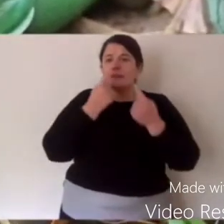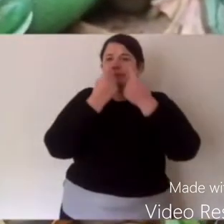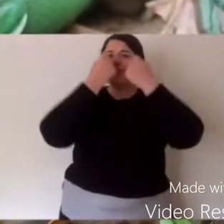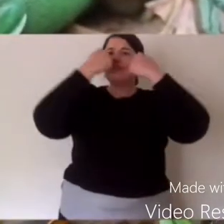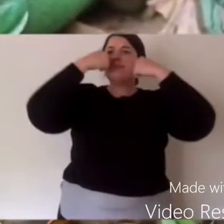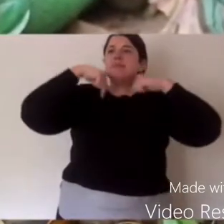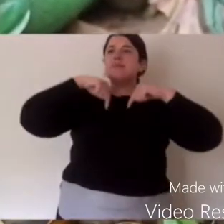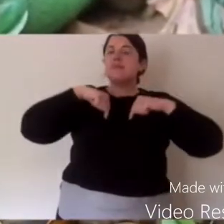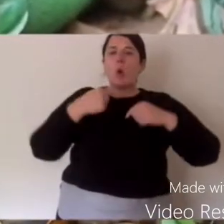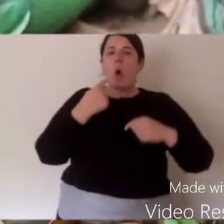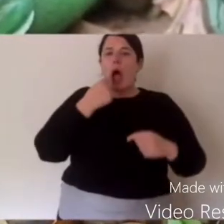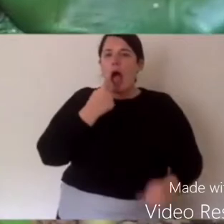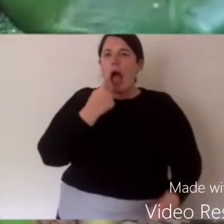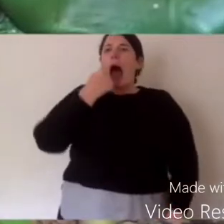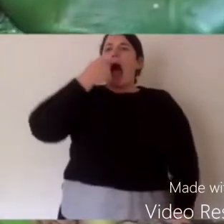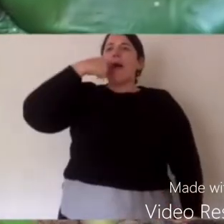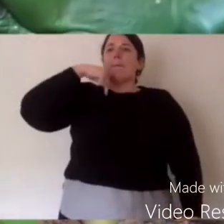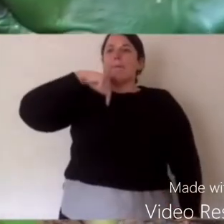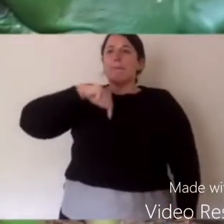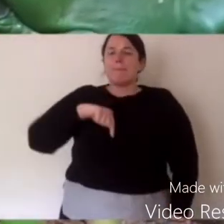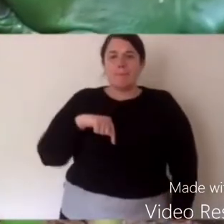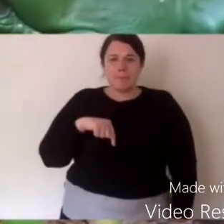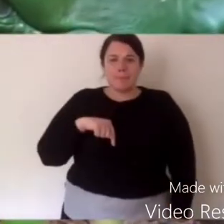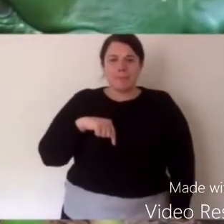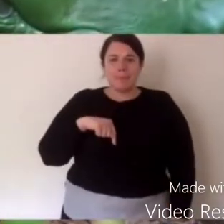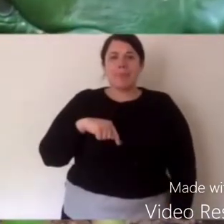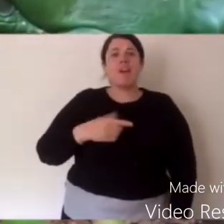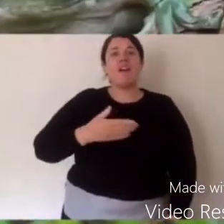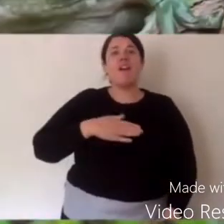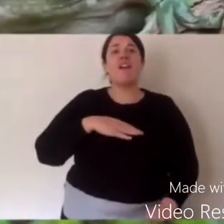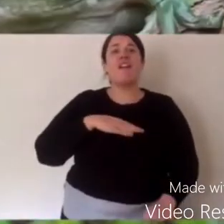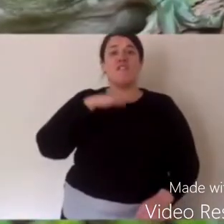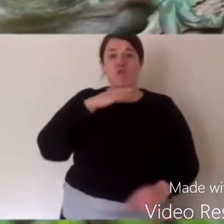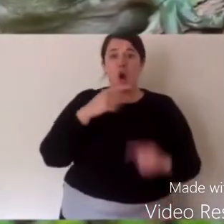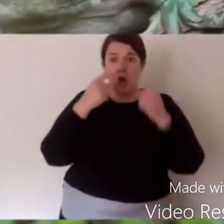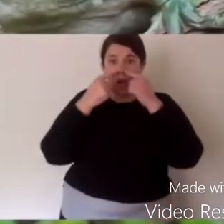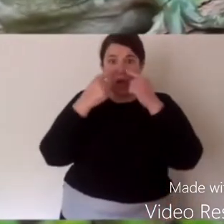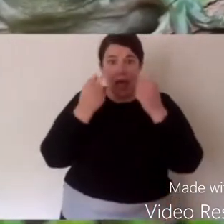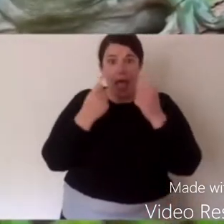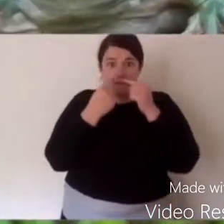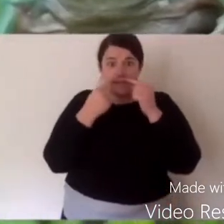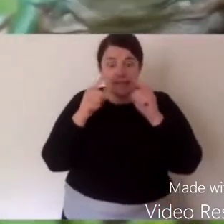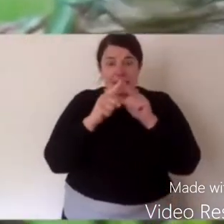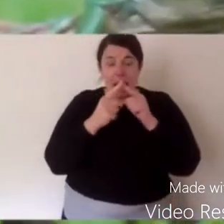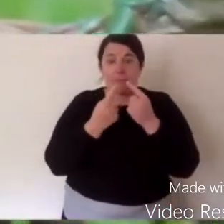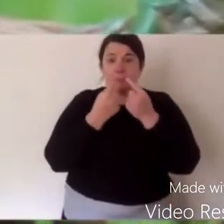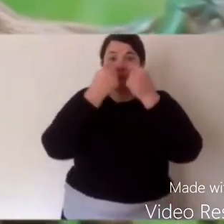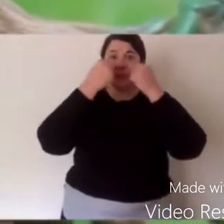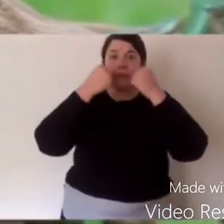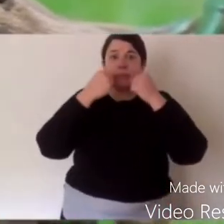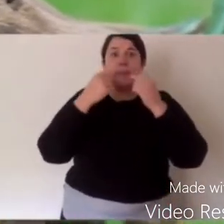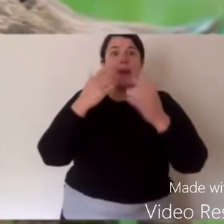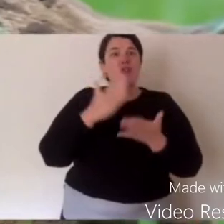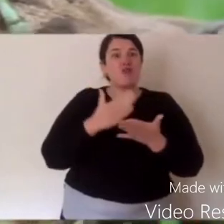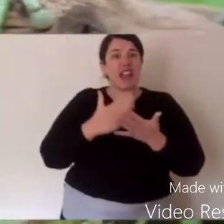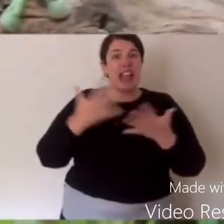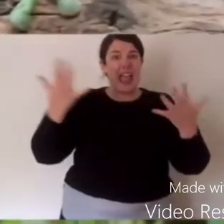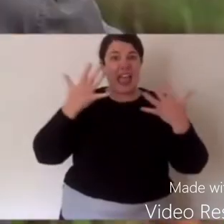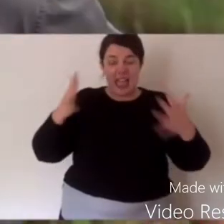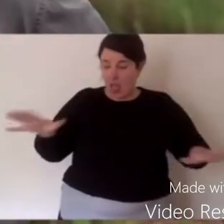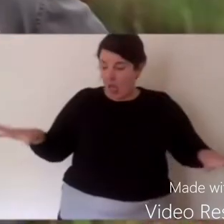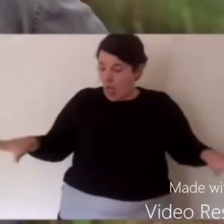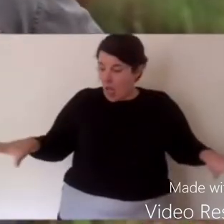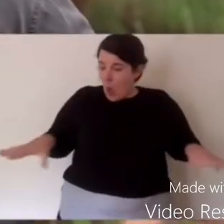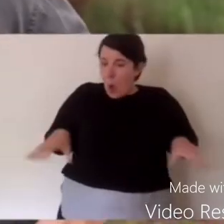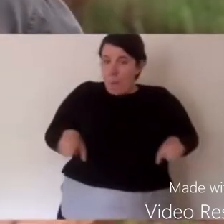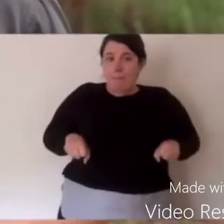through our nose into our lungs, or our mouth into our lungs. Now frogs have nostrils too, and they can breathe therein. But they actually absorb